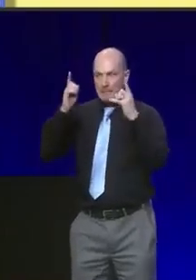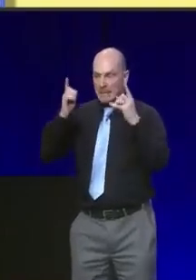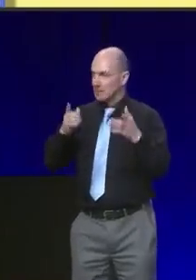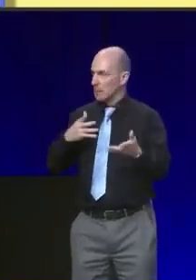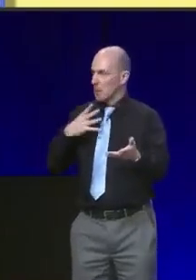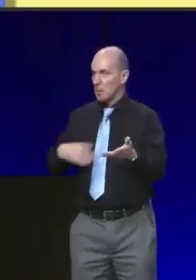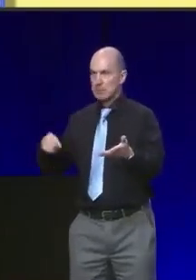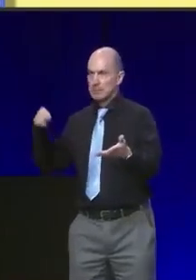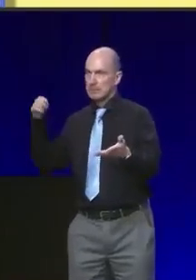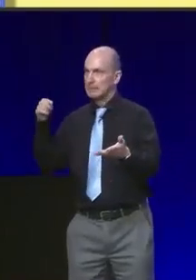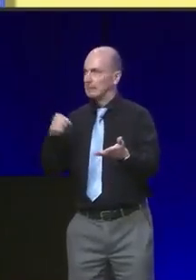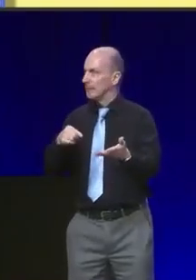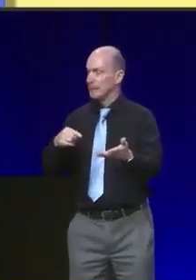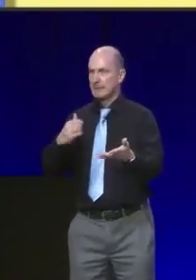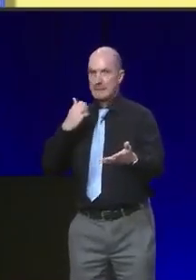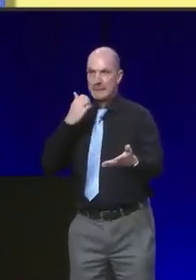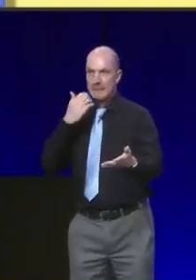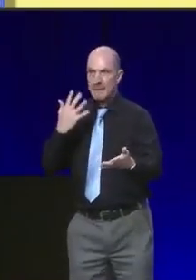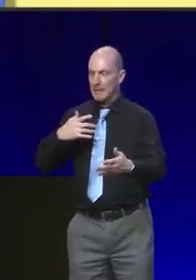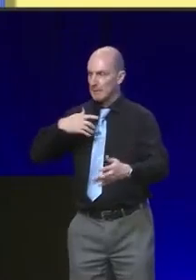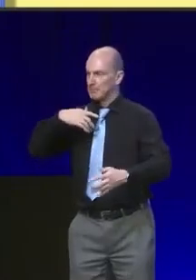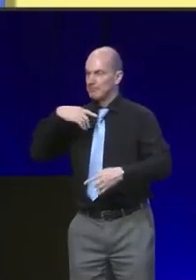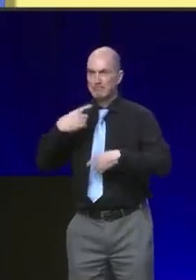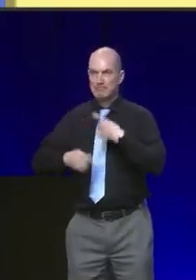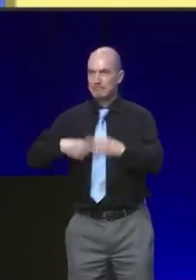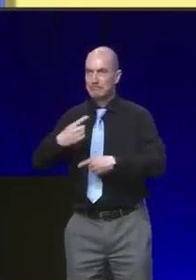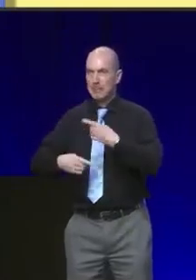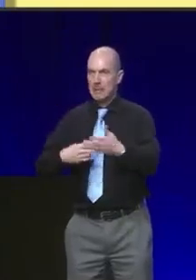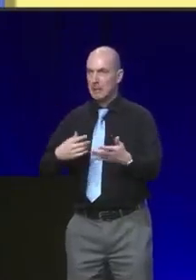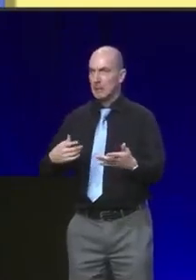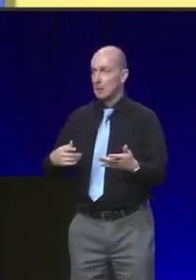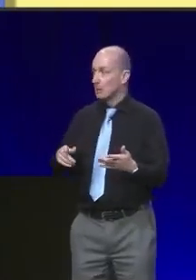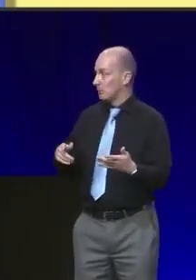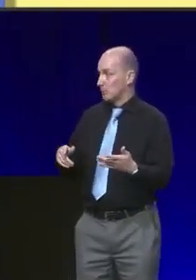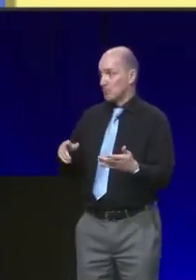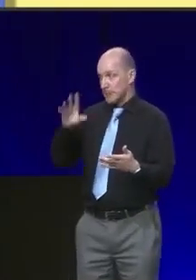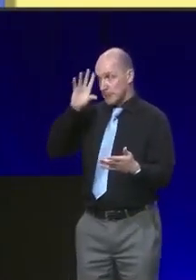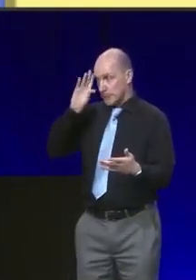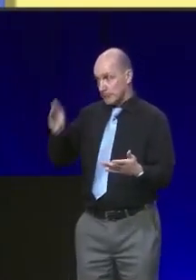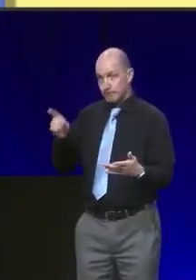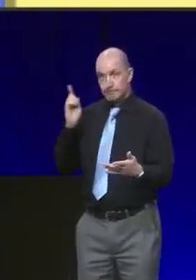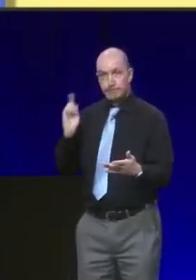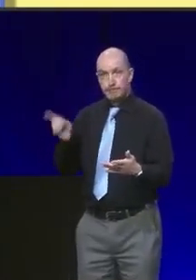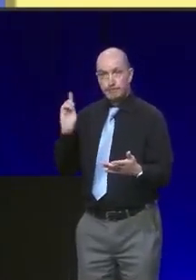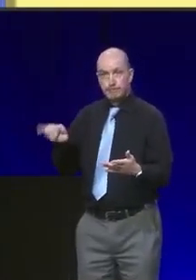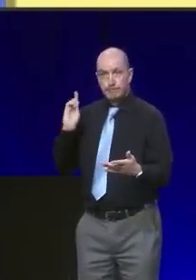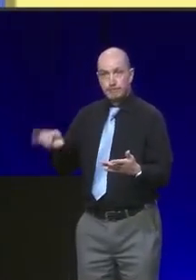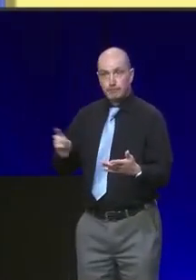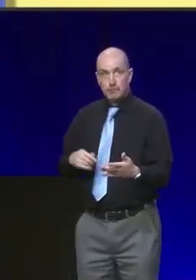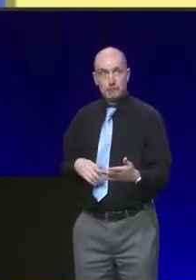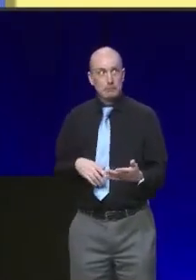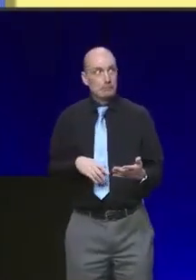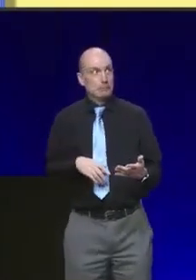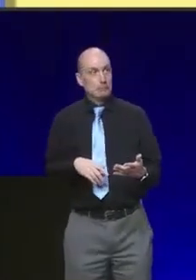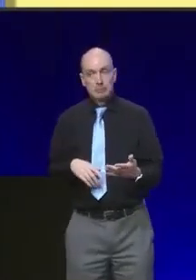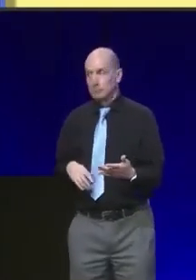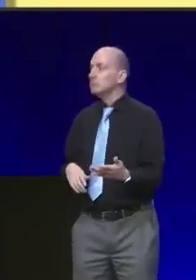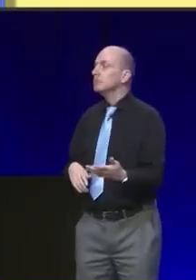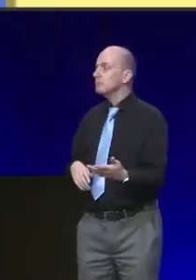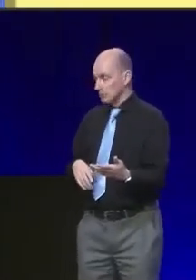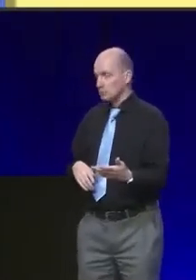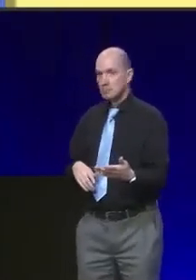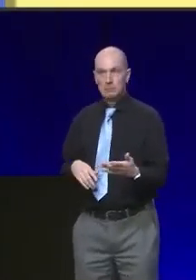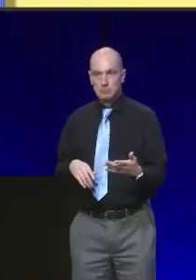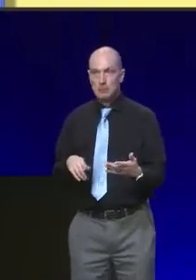every day of every week. So they can't say they weren't warned. I want my ministers out there